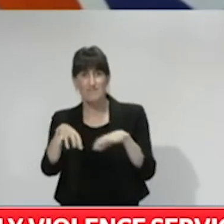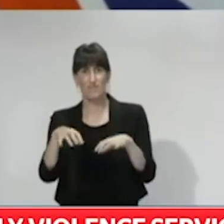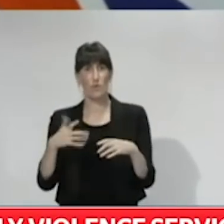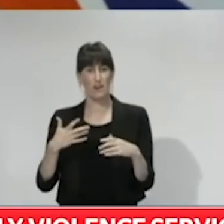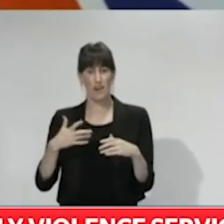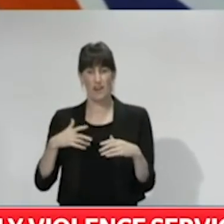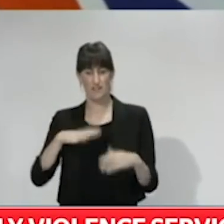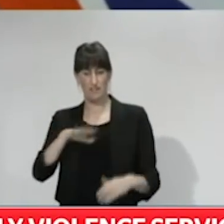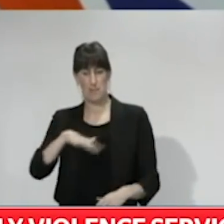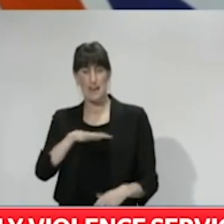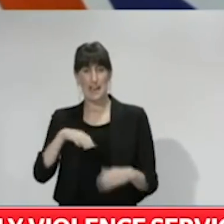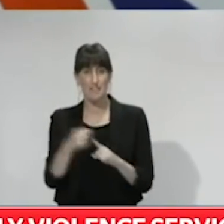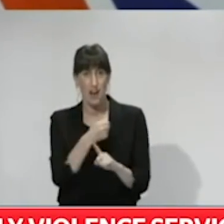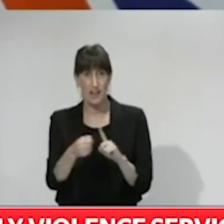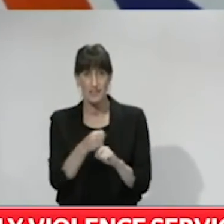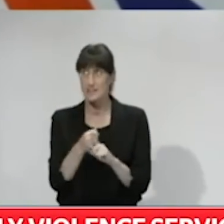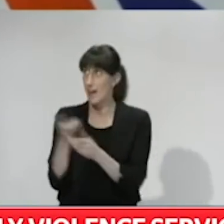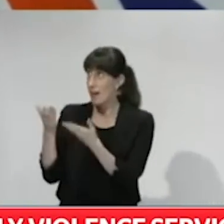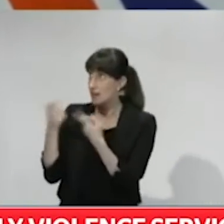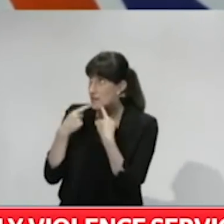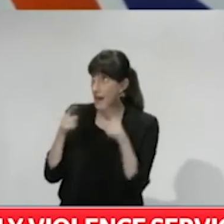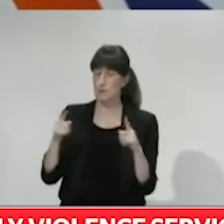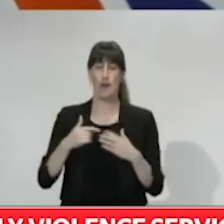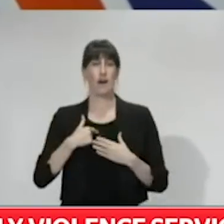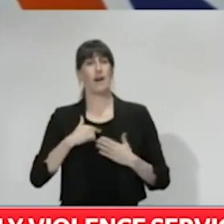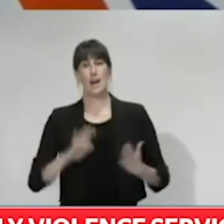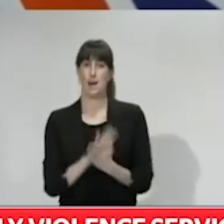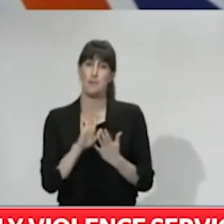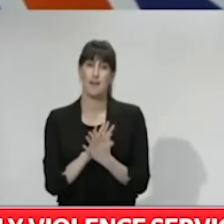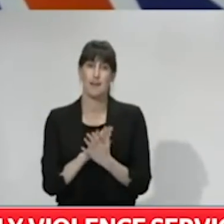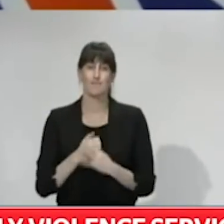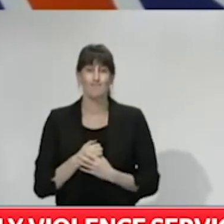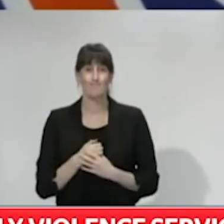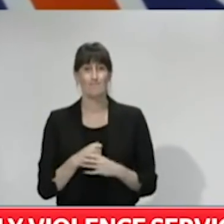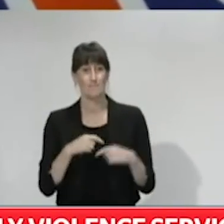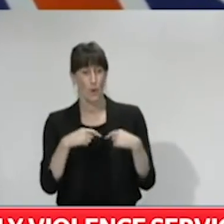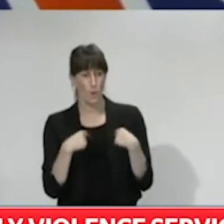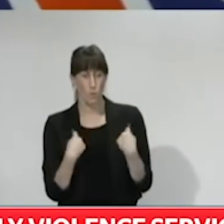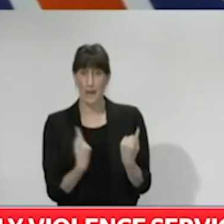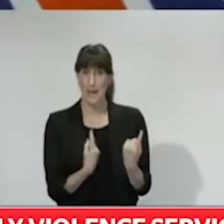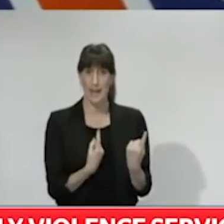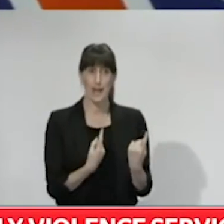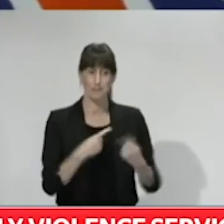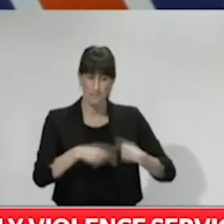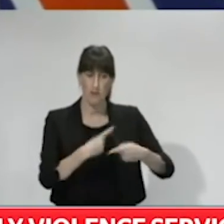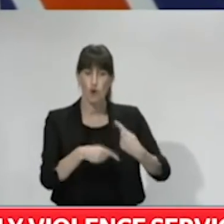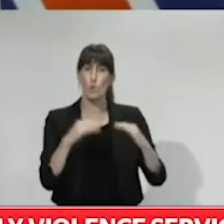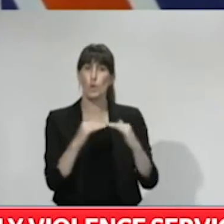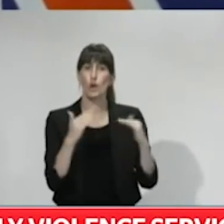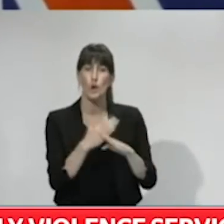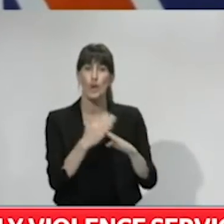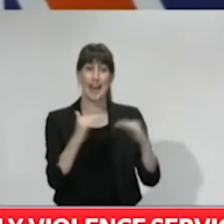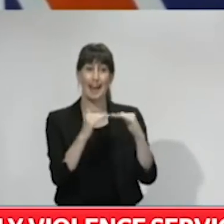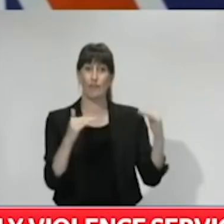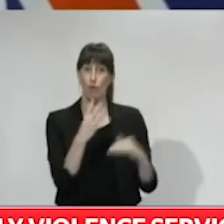Like many New Zealanders, women's refuge workers have been continuing their work through the COVID-19